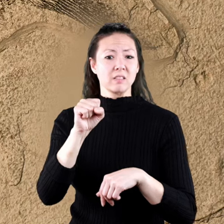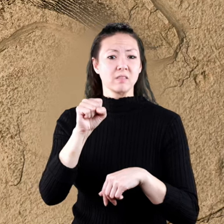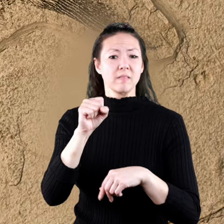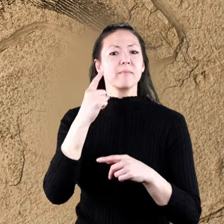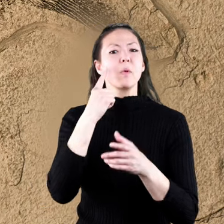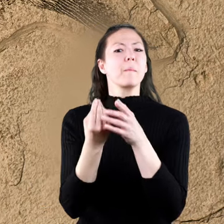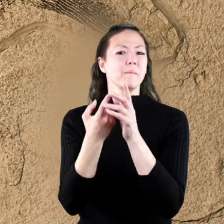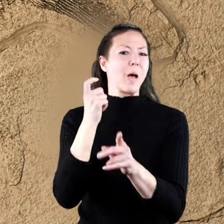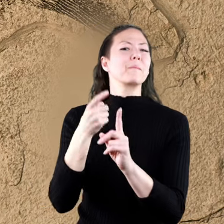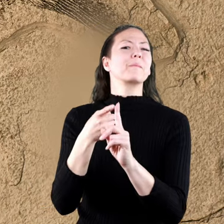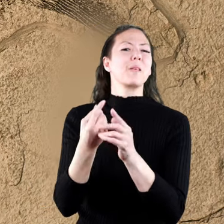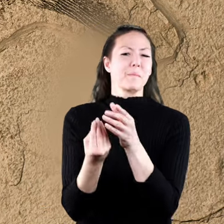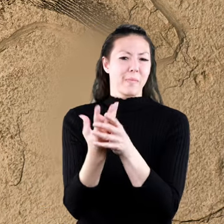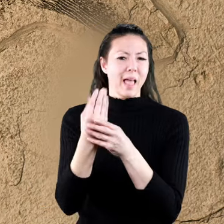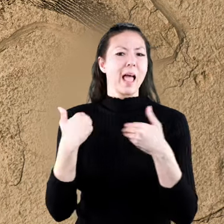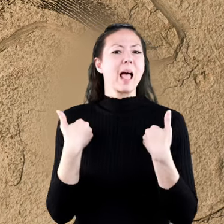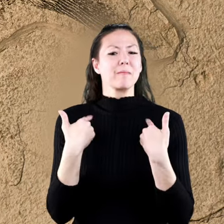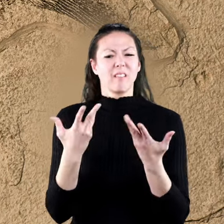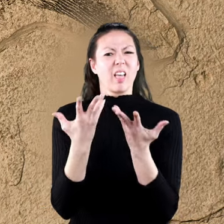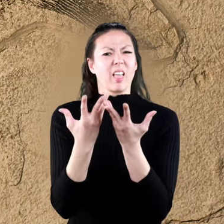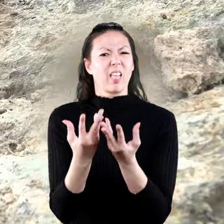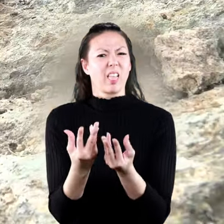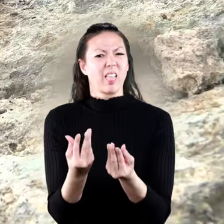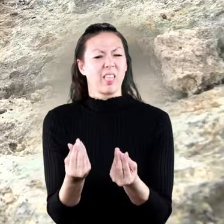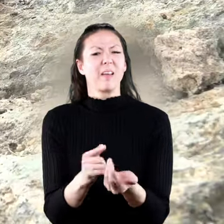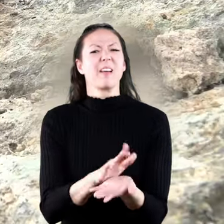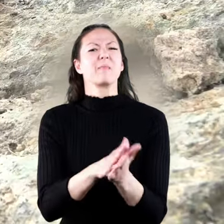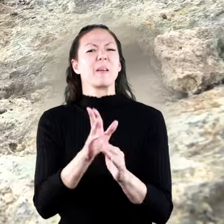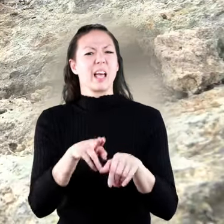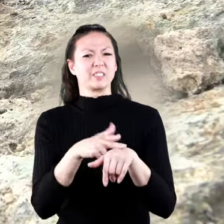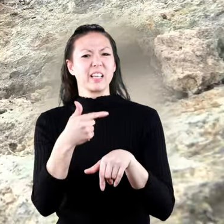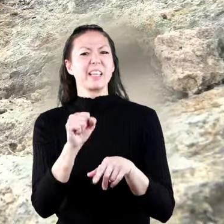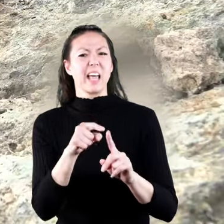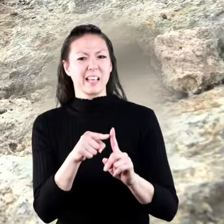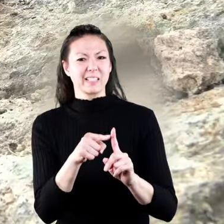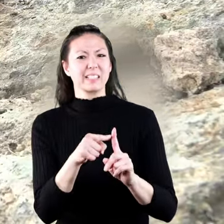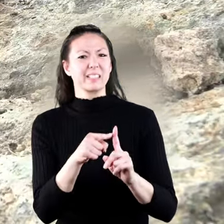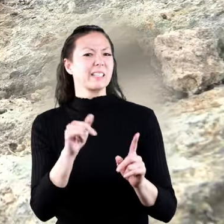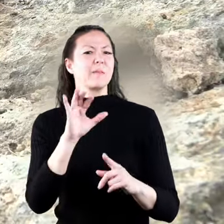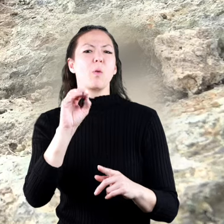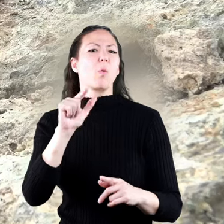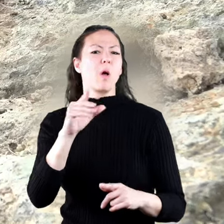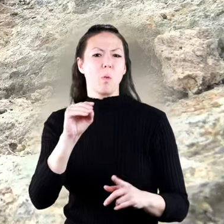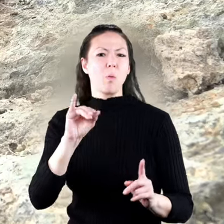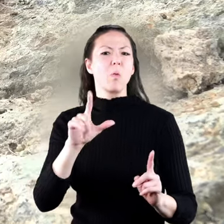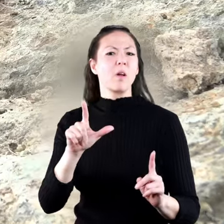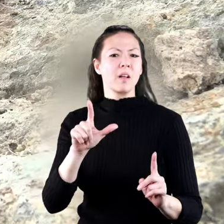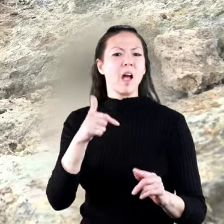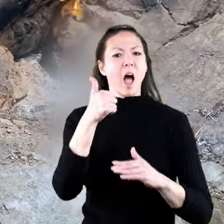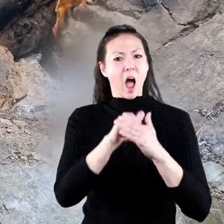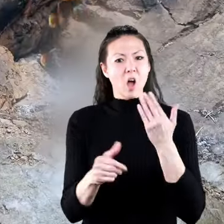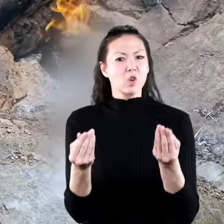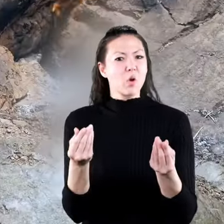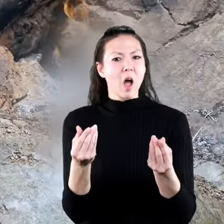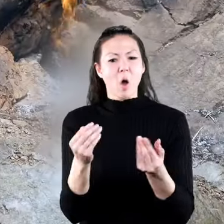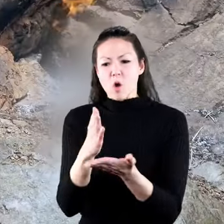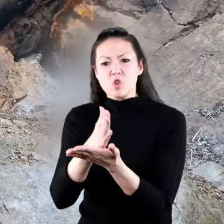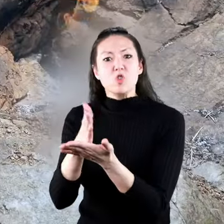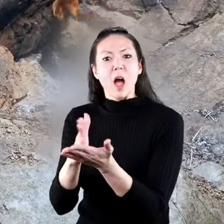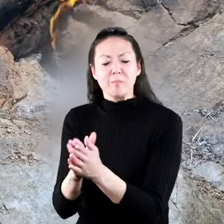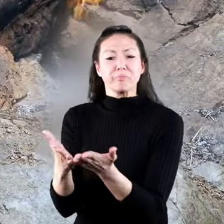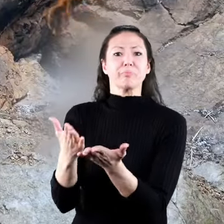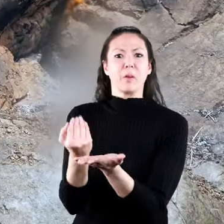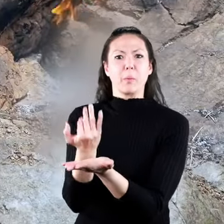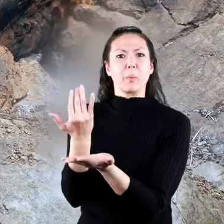is also the result of plant and animal decay and can be found in the same place as coal and oil, under the ground,